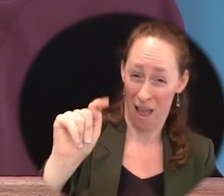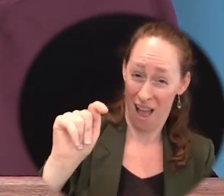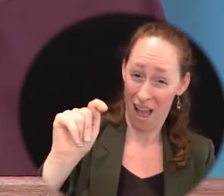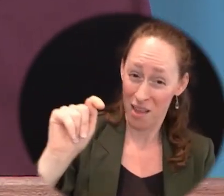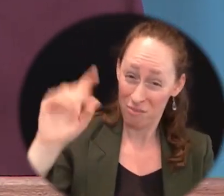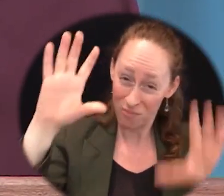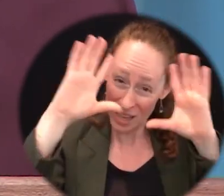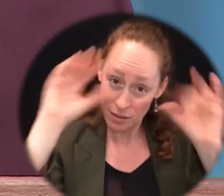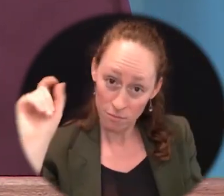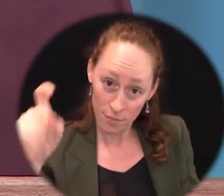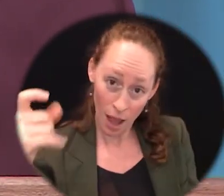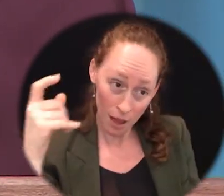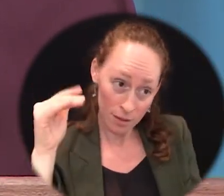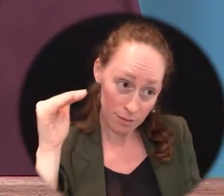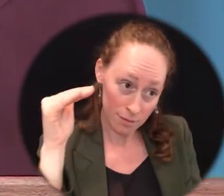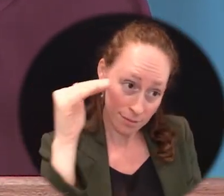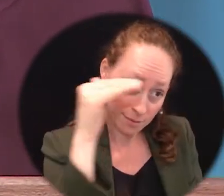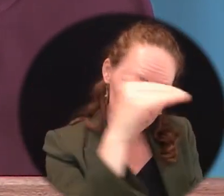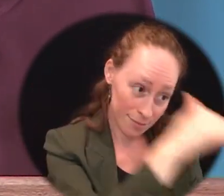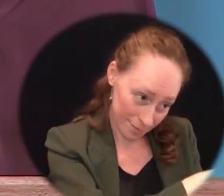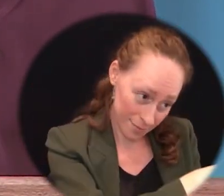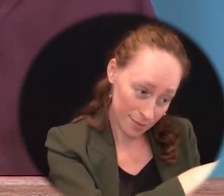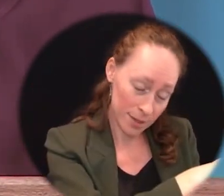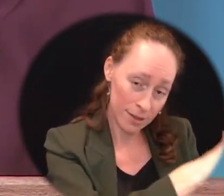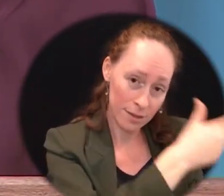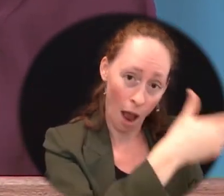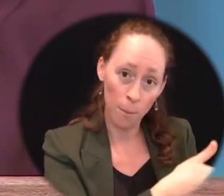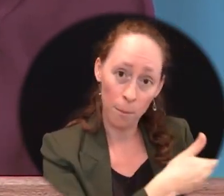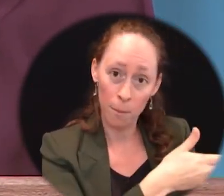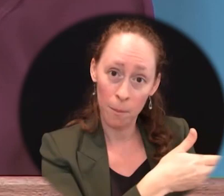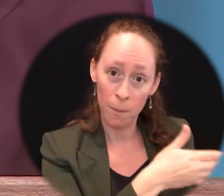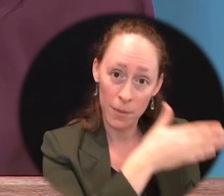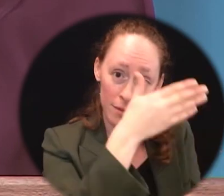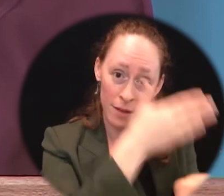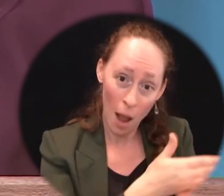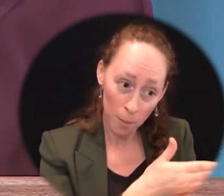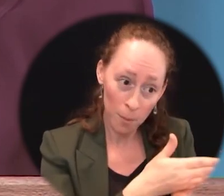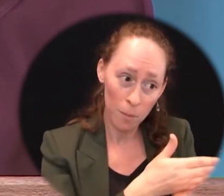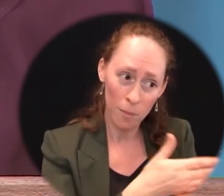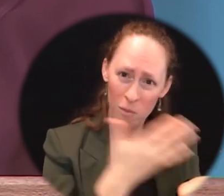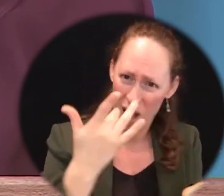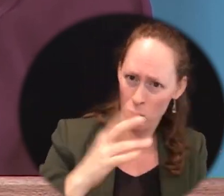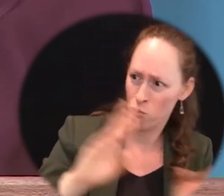the senator to tell him to stop putting our military readiness in harm's way.